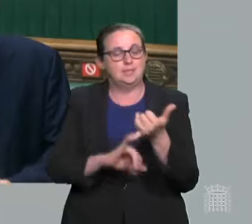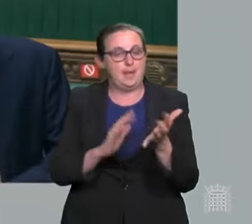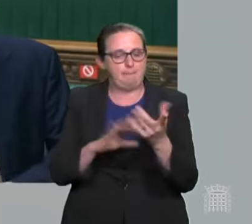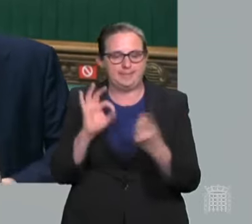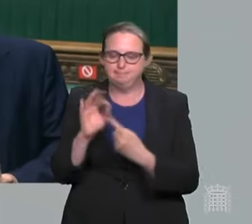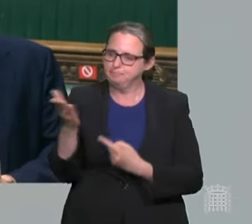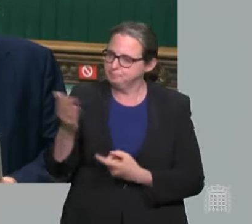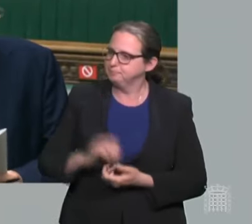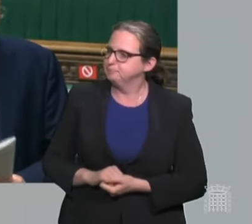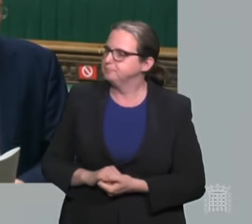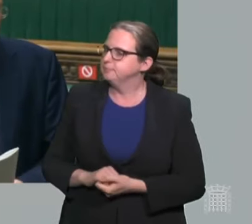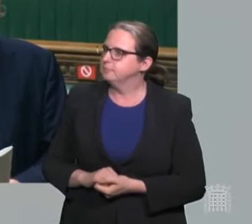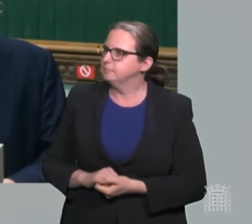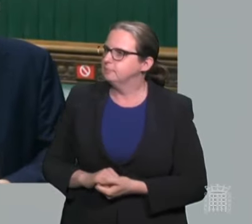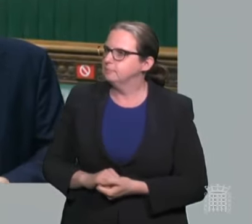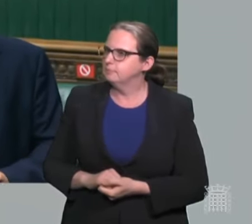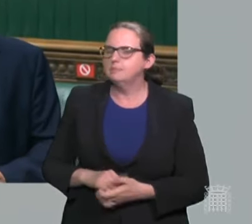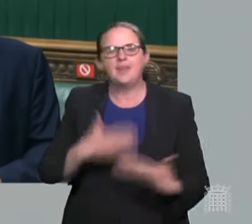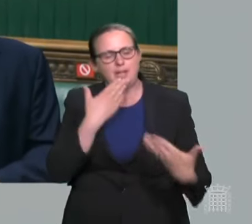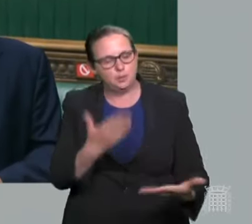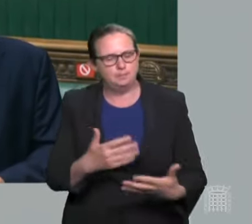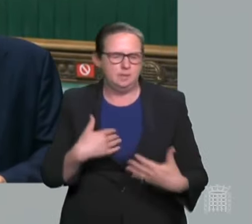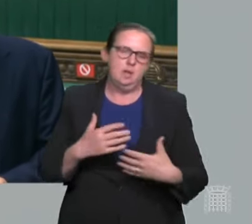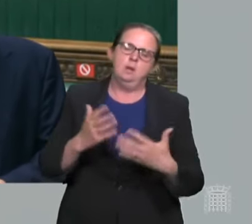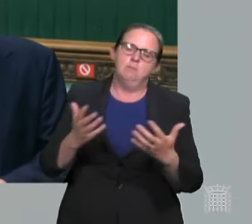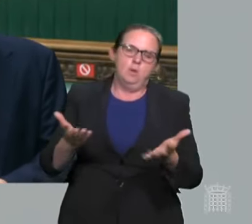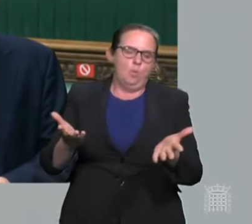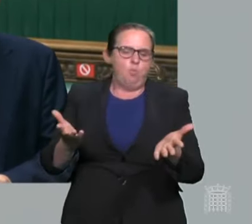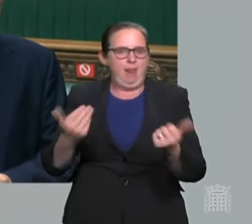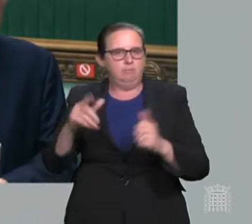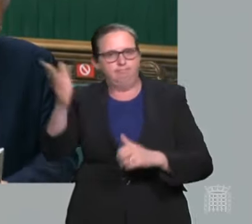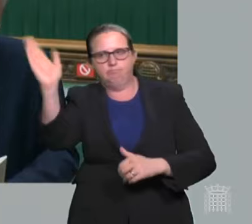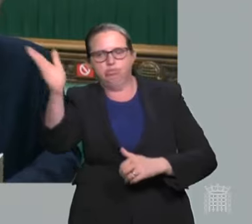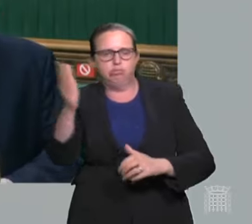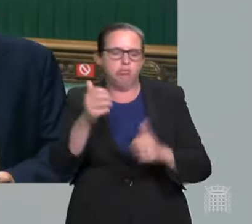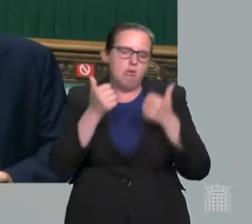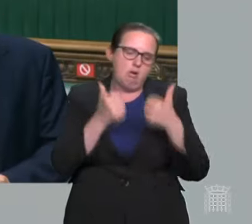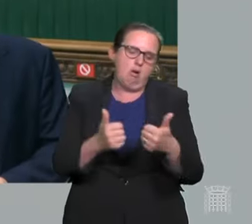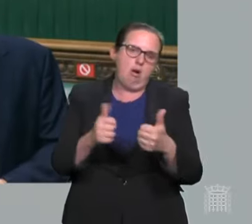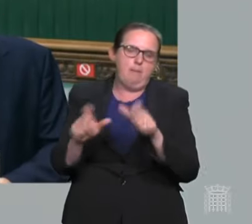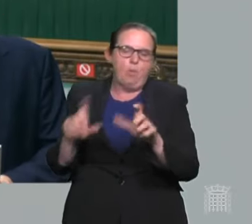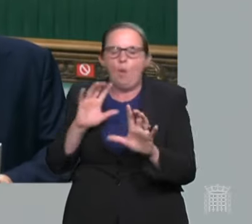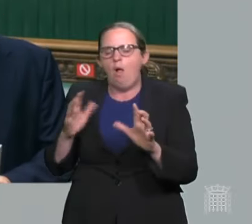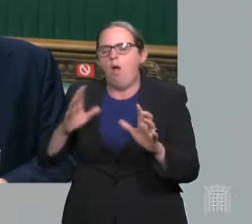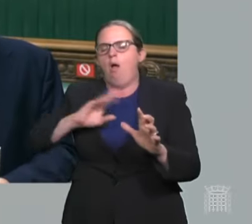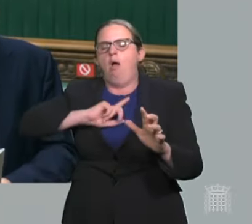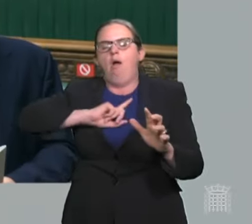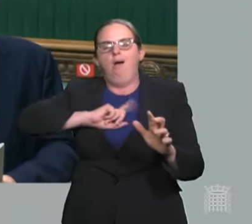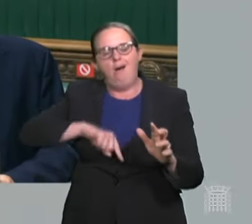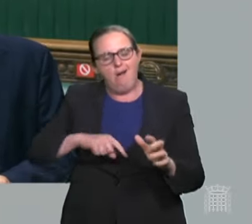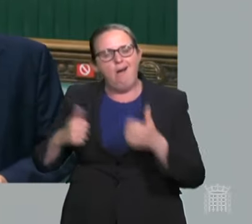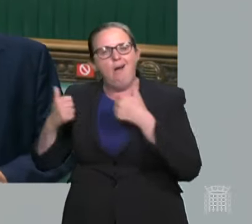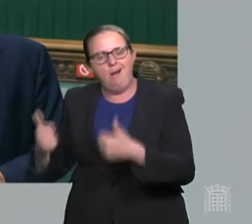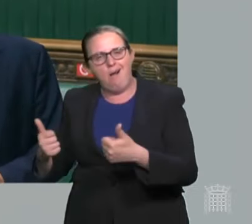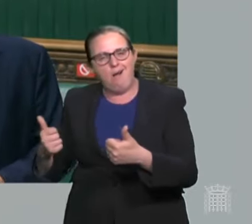relief across the country. The challenges that people have faced during these lockdowns have been so profound. This success, of course, is only possible because of the vaccine rollout,